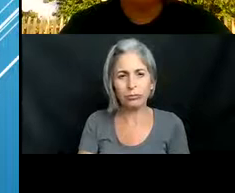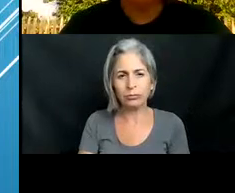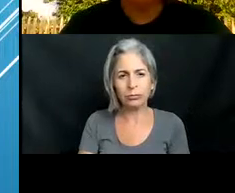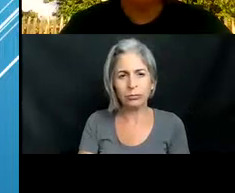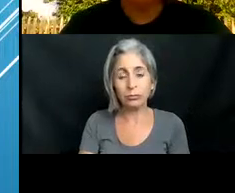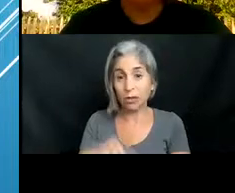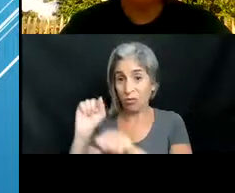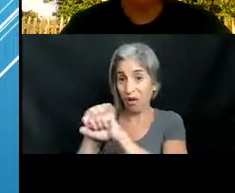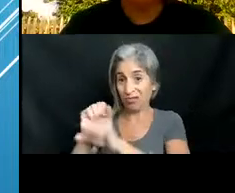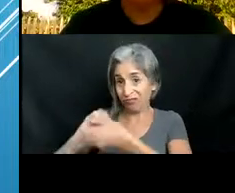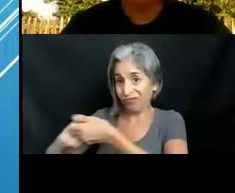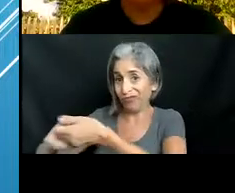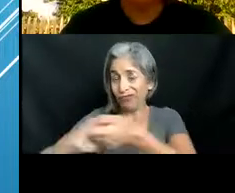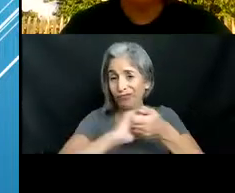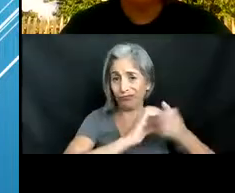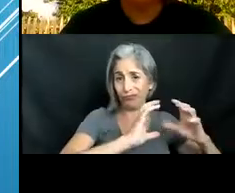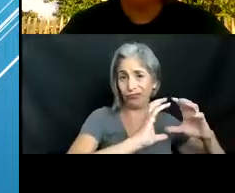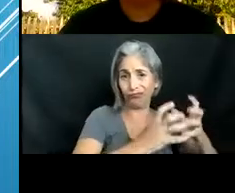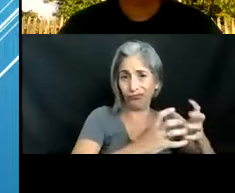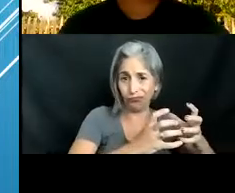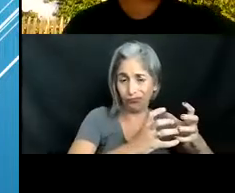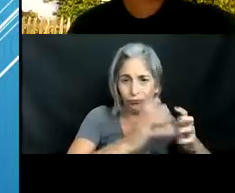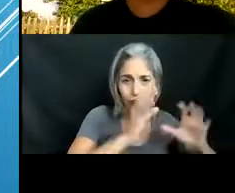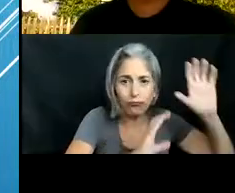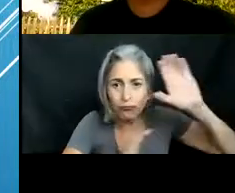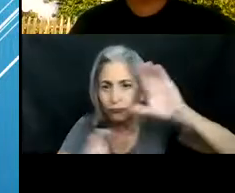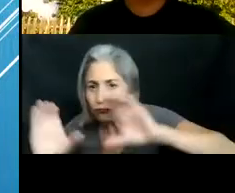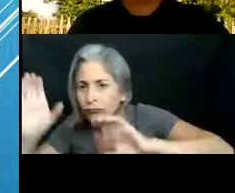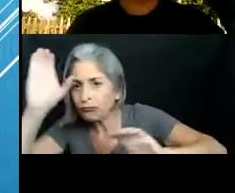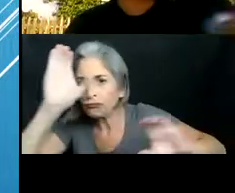so together as a pack they actively search out their prey